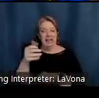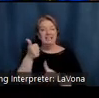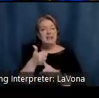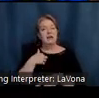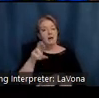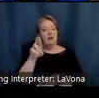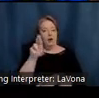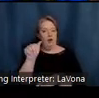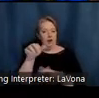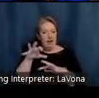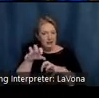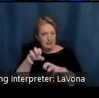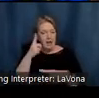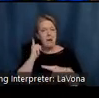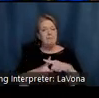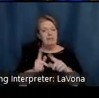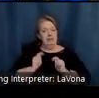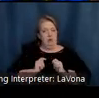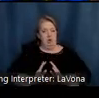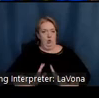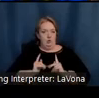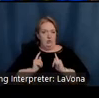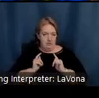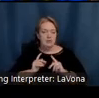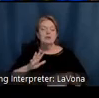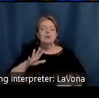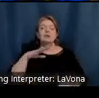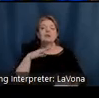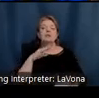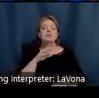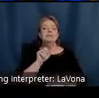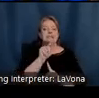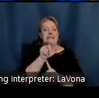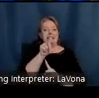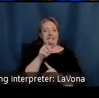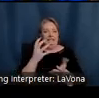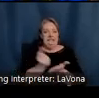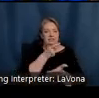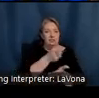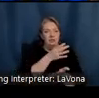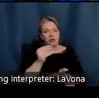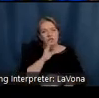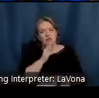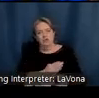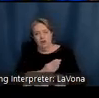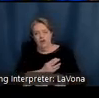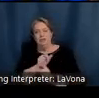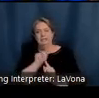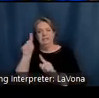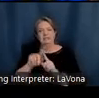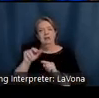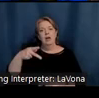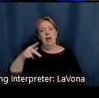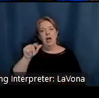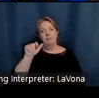contracted tuberculosis. Steele took her and Daisy to the Appalachian Mountains in hopes that the mountaineer